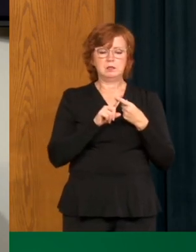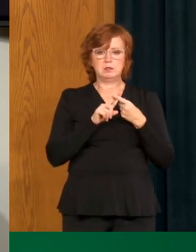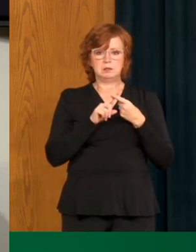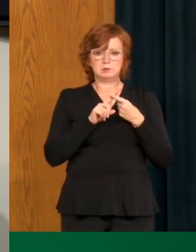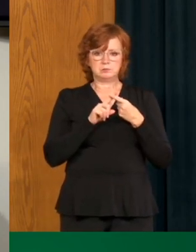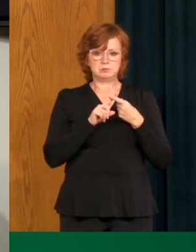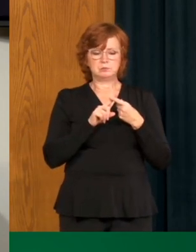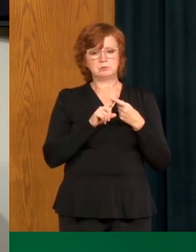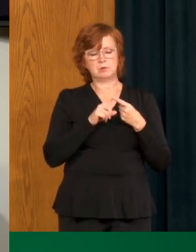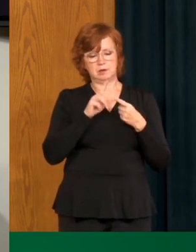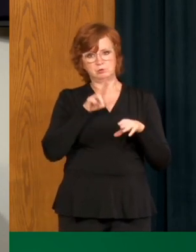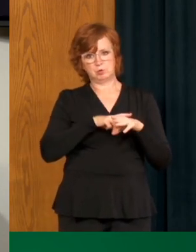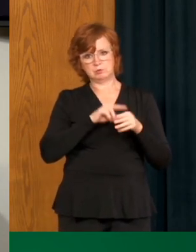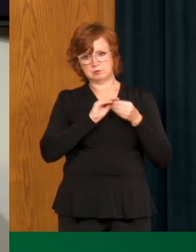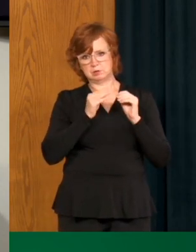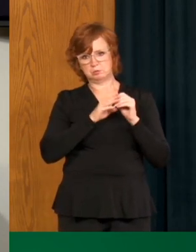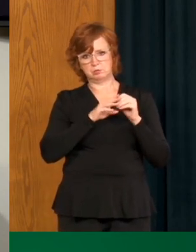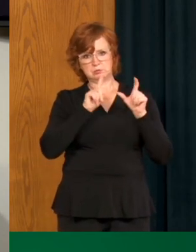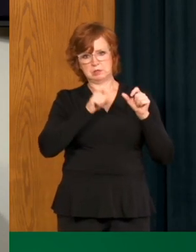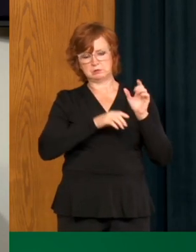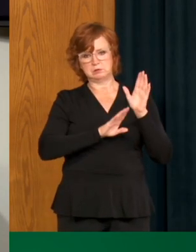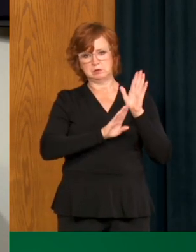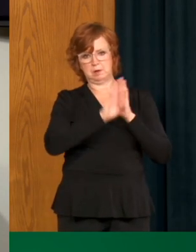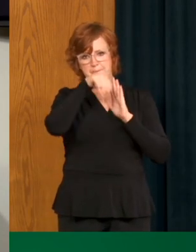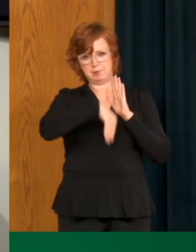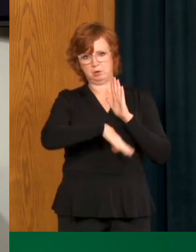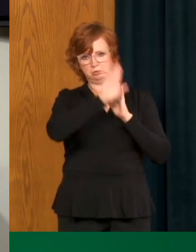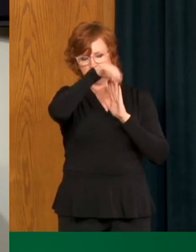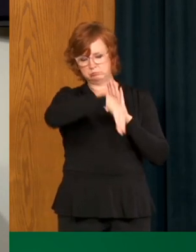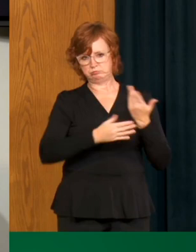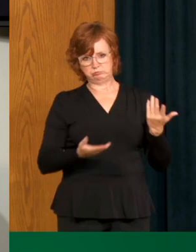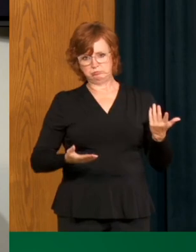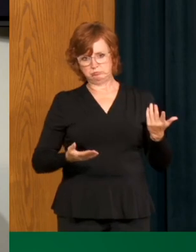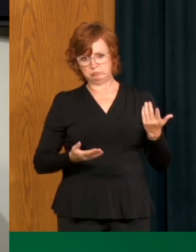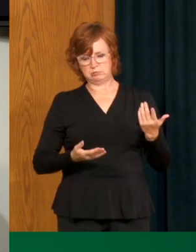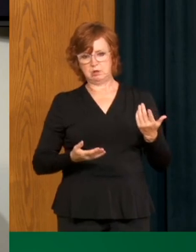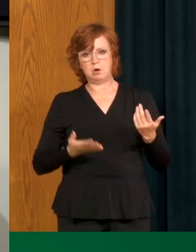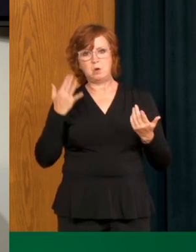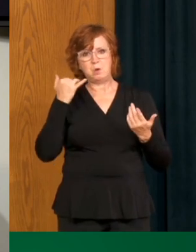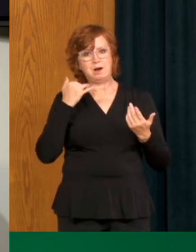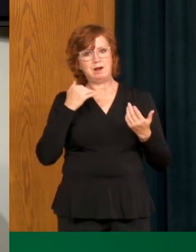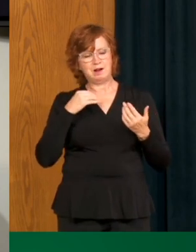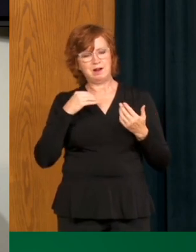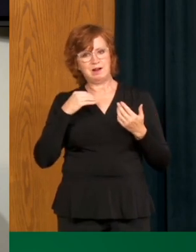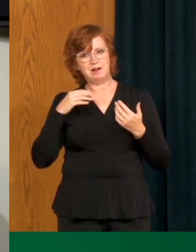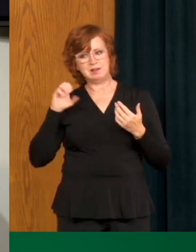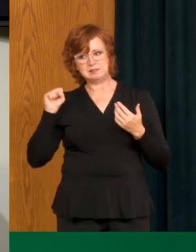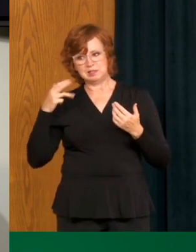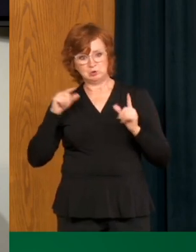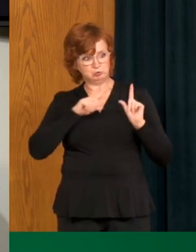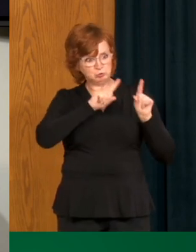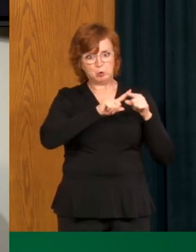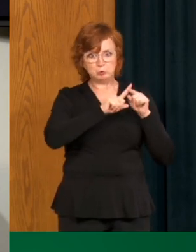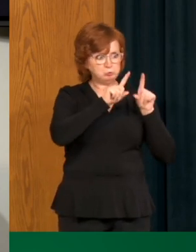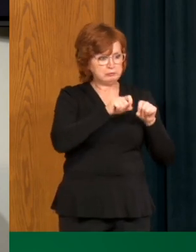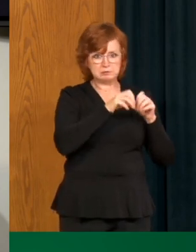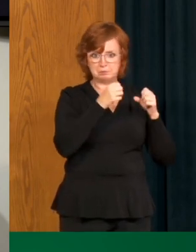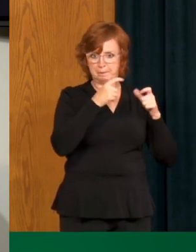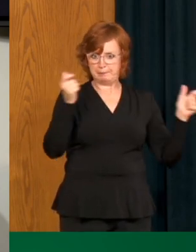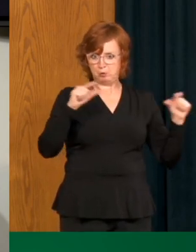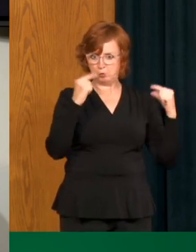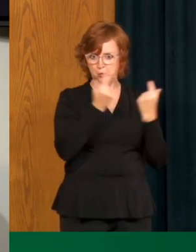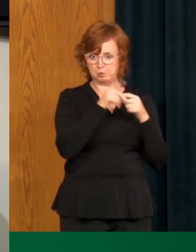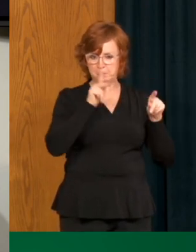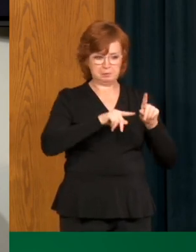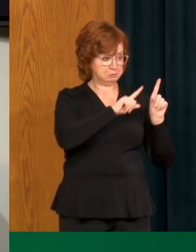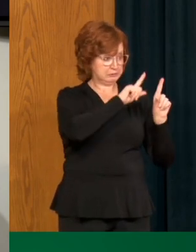fluctuate on a day-to-day basis. If there's intense case finding on site, know, testing numbers will go up and there's they can